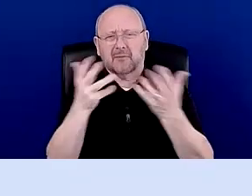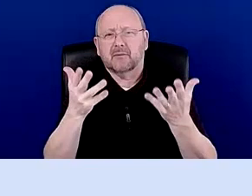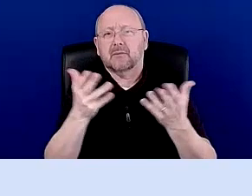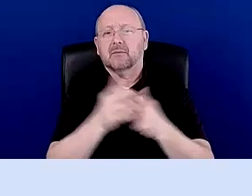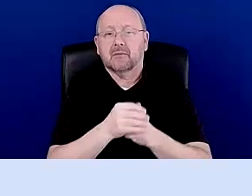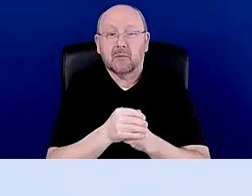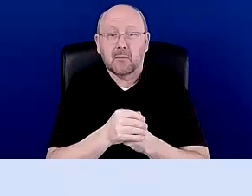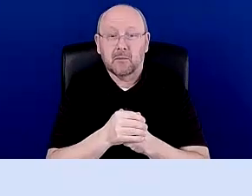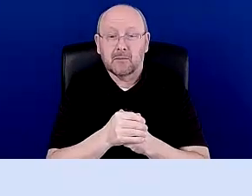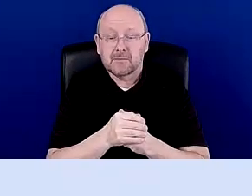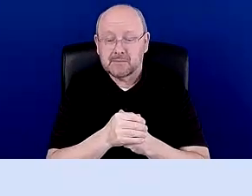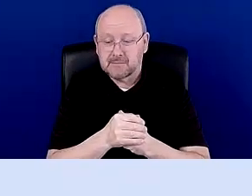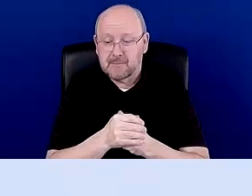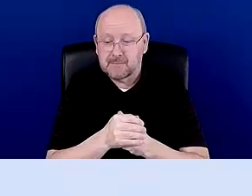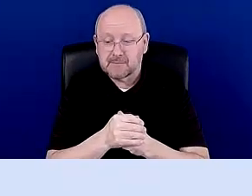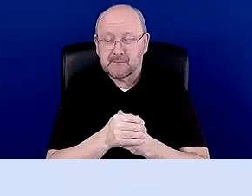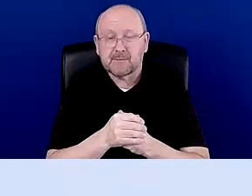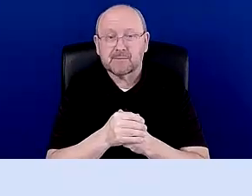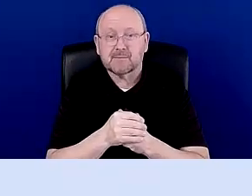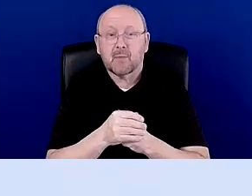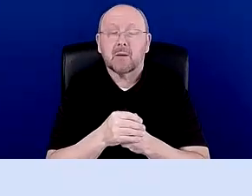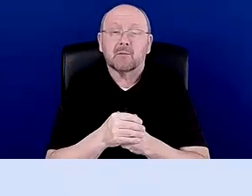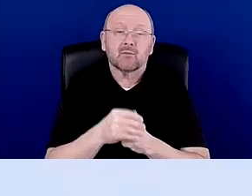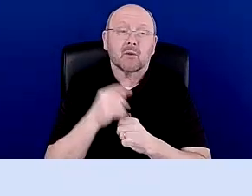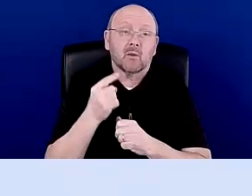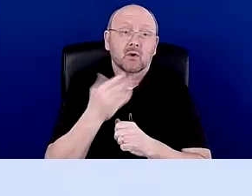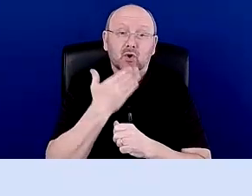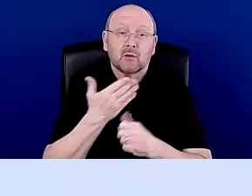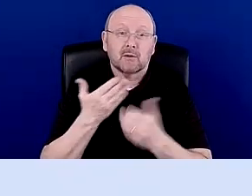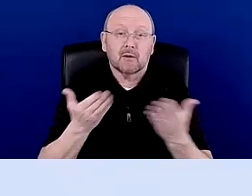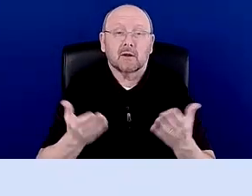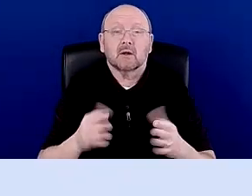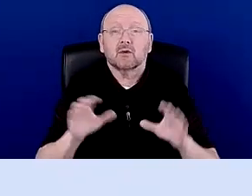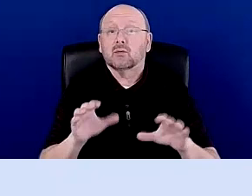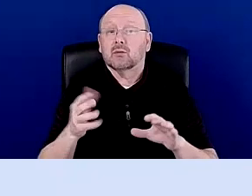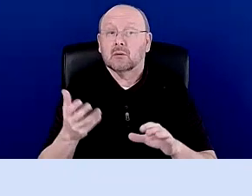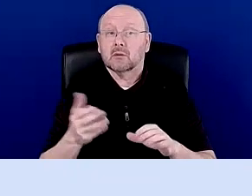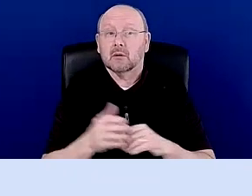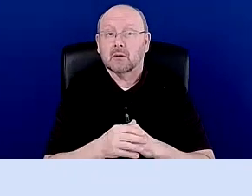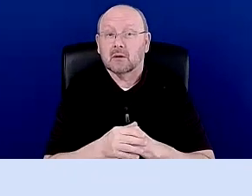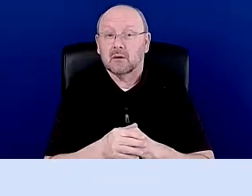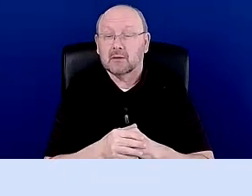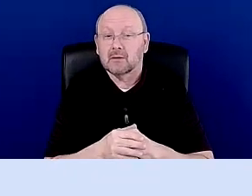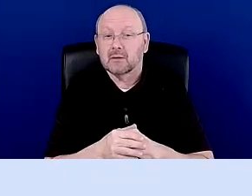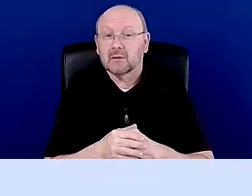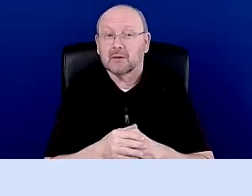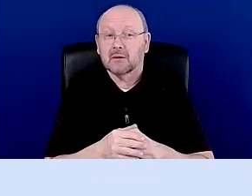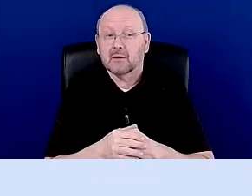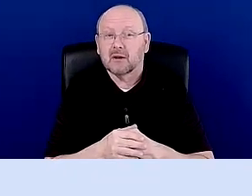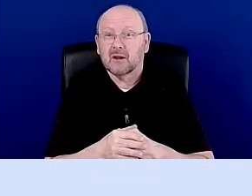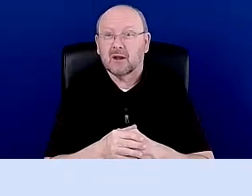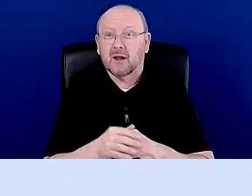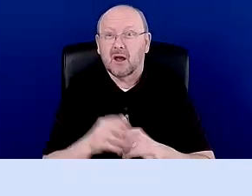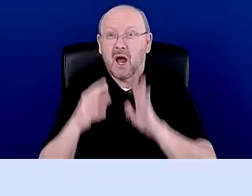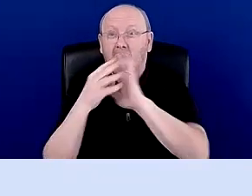so, um, a good thing to do would be to grab the text and